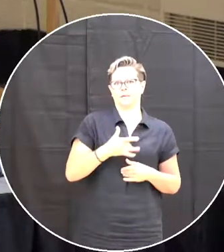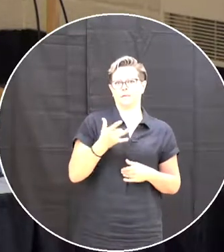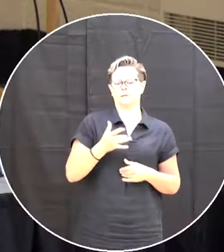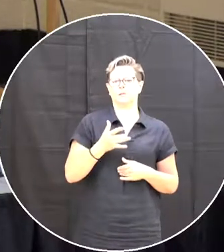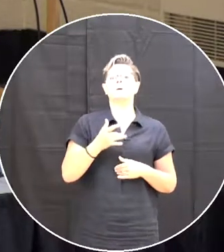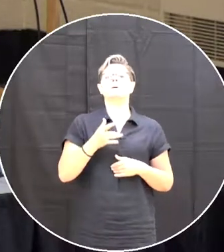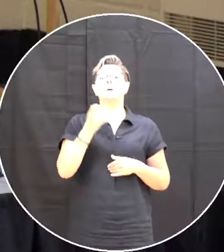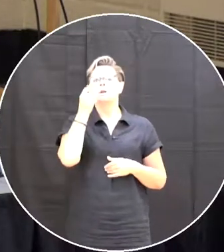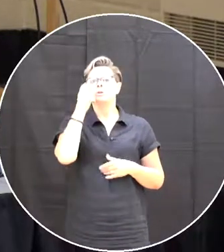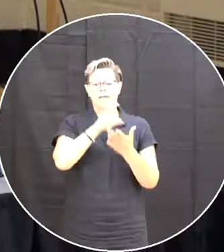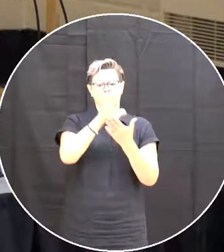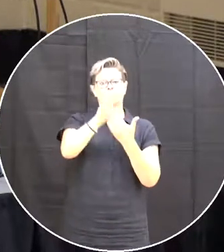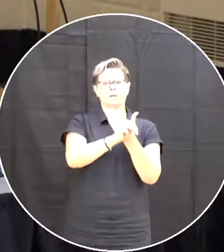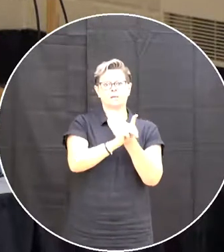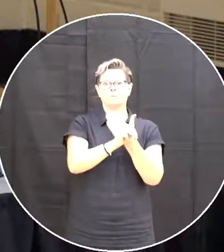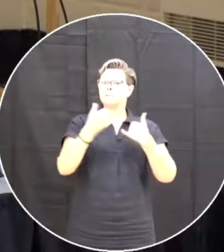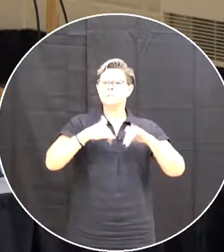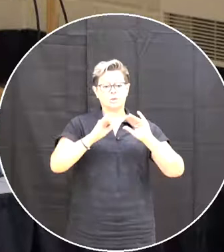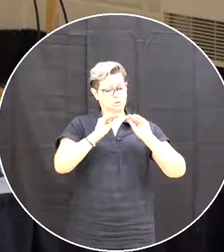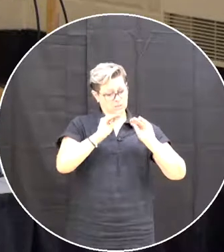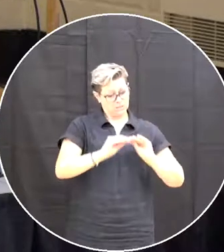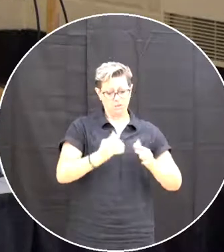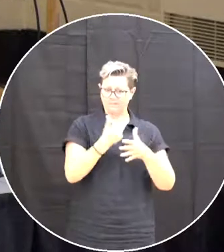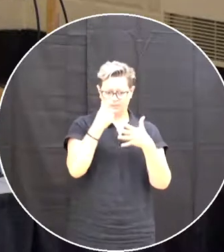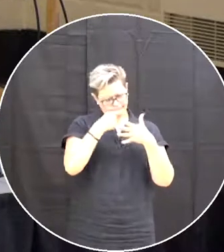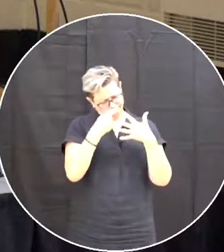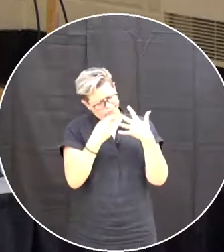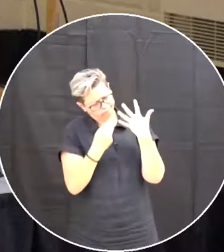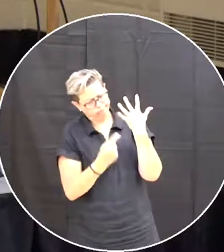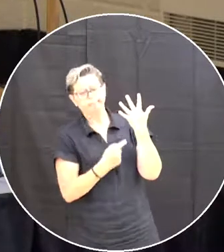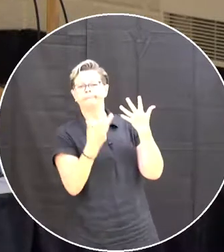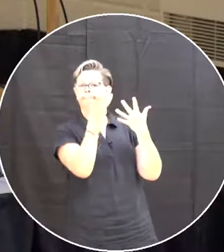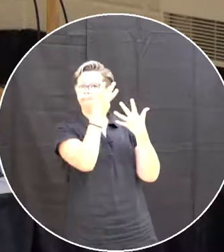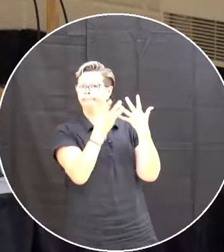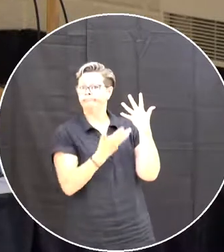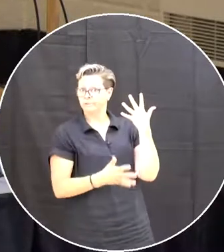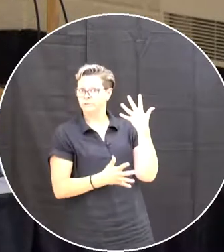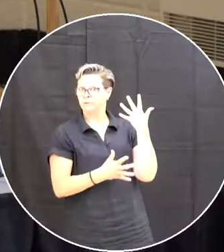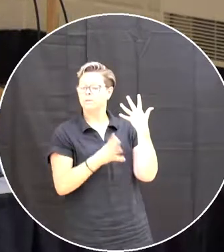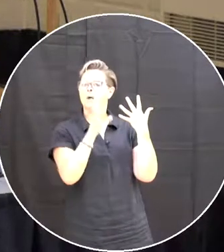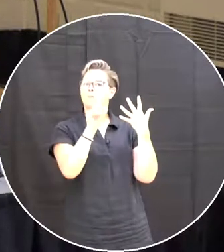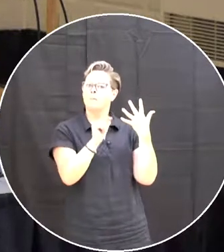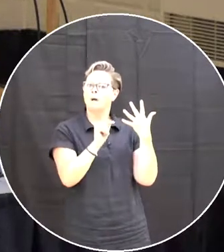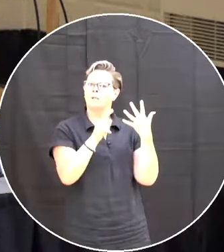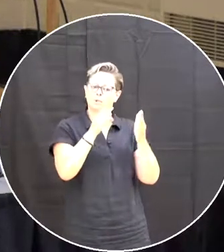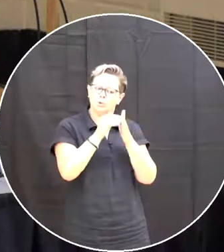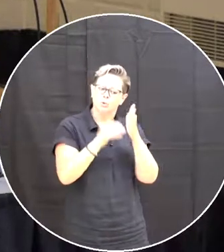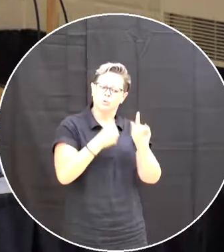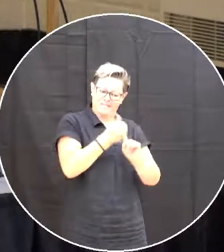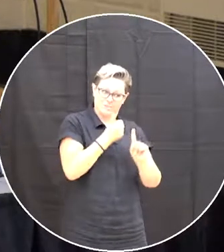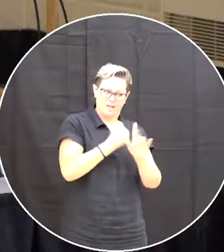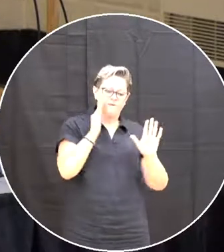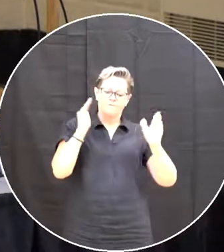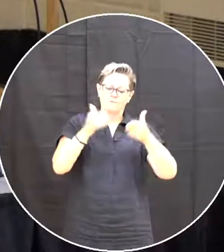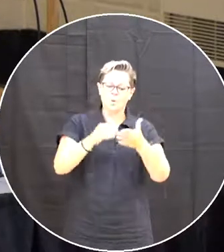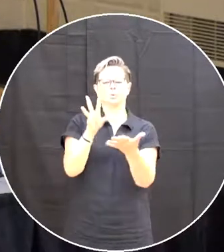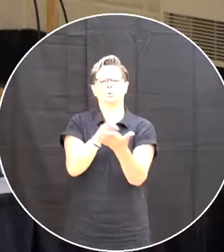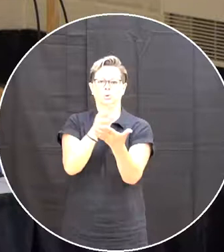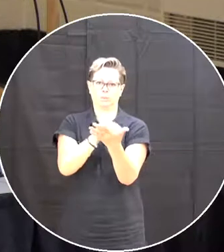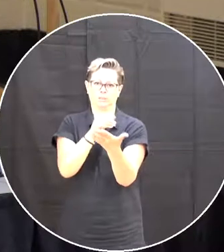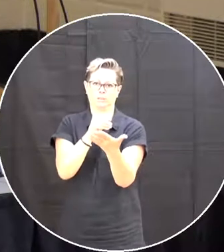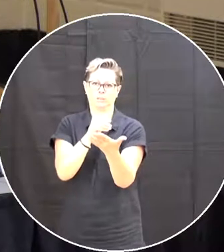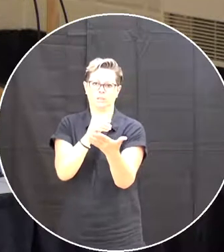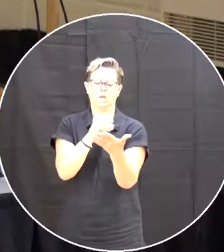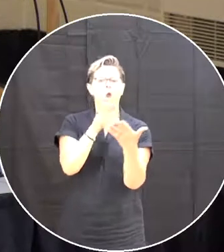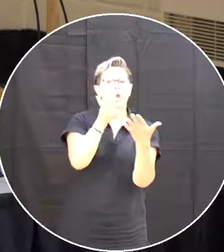But These students Are Focusing On learning As One of the students On learning Versus